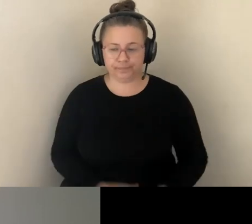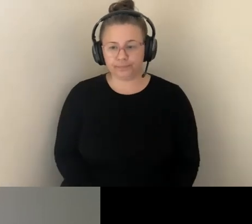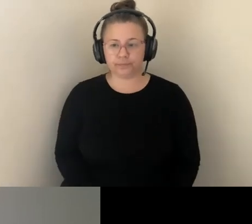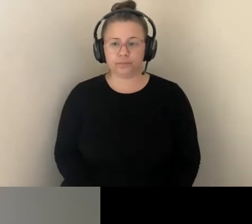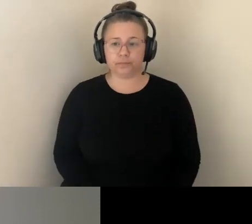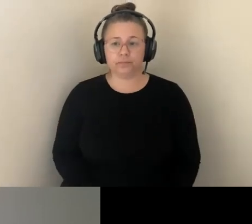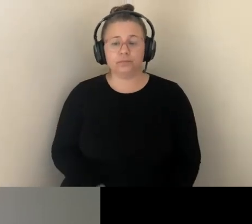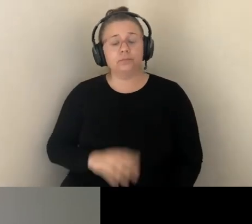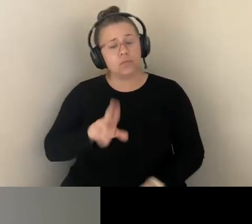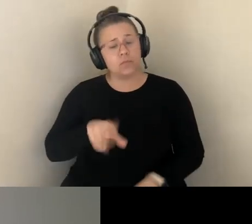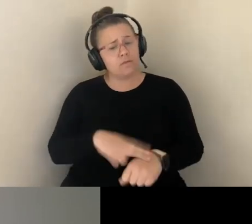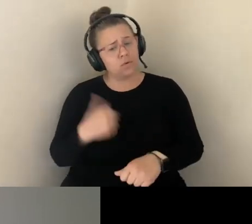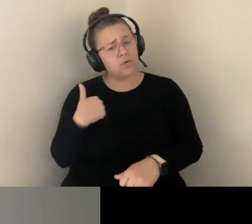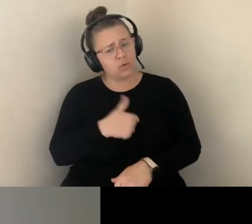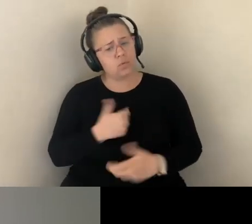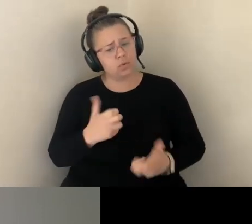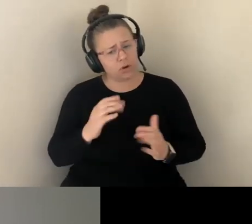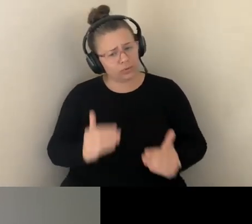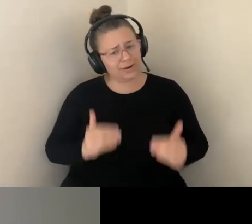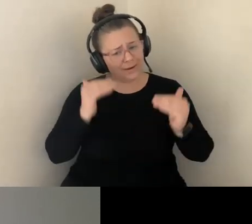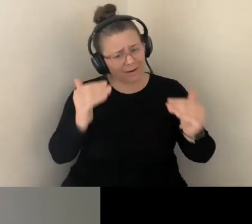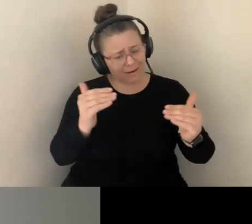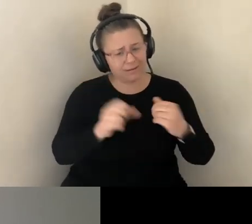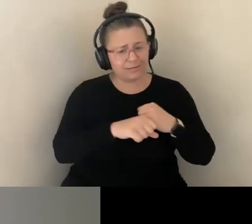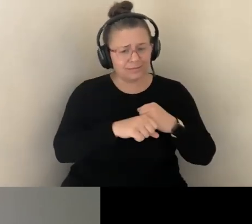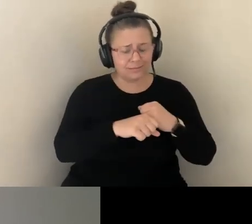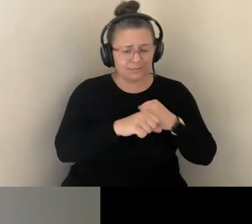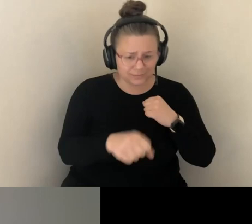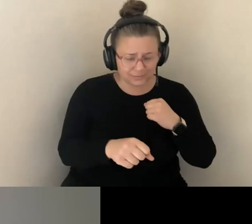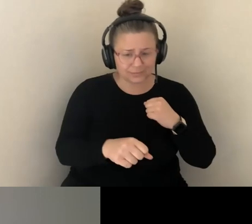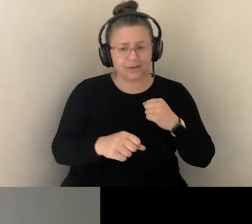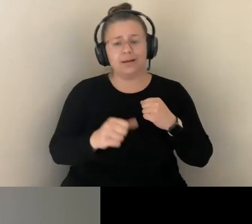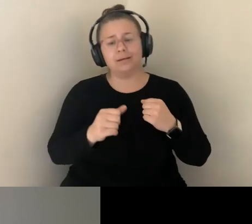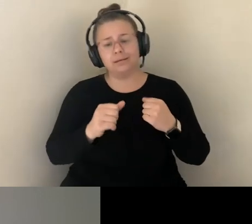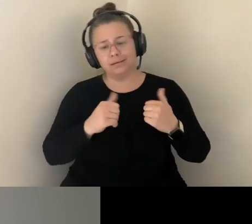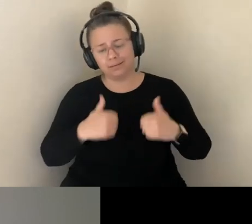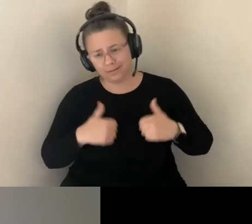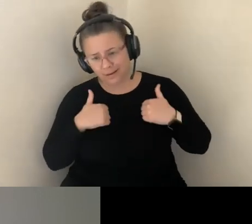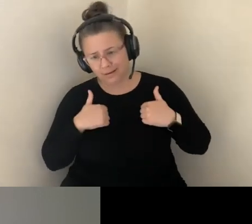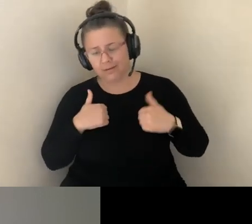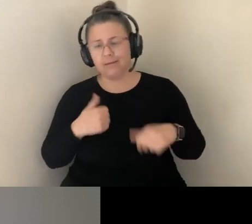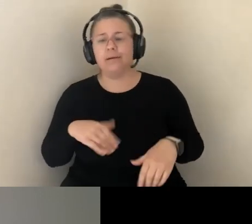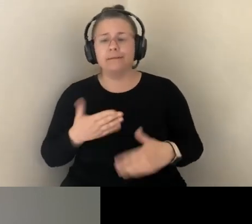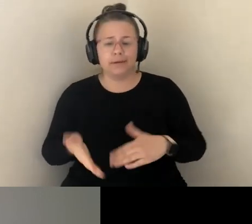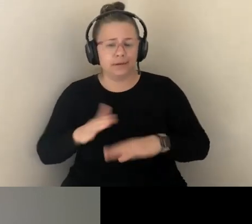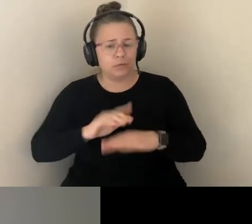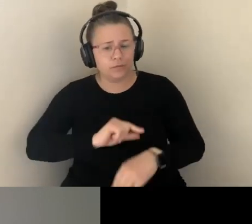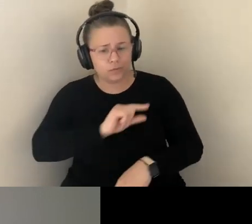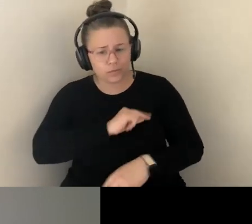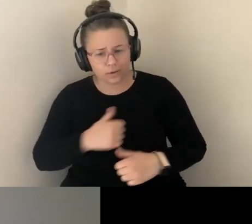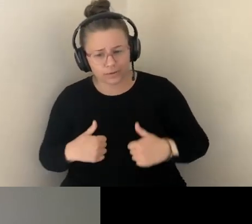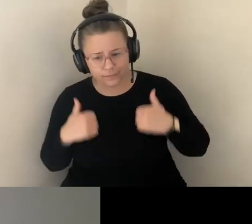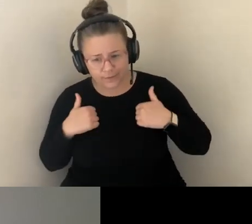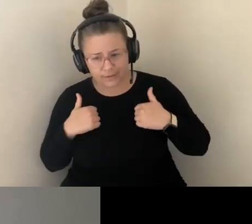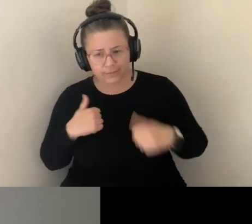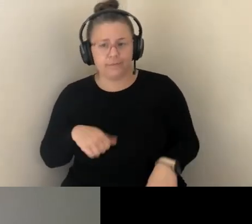ENHANCE HEALTH, LENGTHEN LIFE, AND THE QUALITY OF LIFE, AND TO REDUCE PAIN AND ILLNESS. AND PART OF THE QUESTION WE WILL